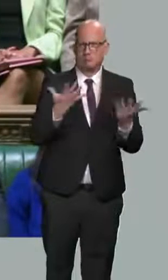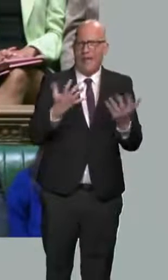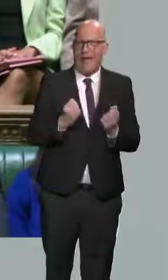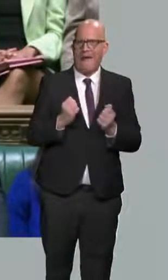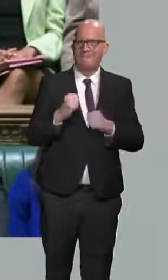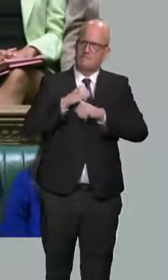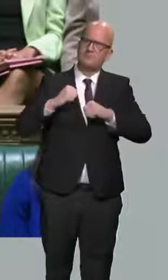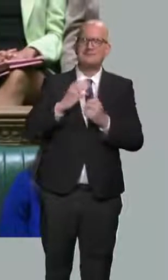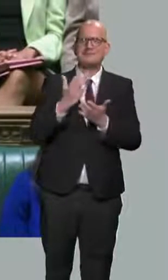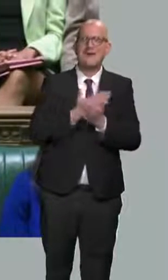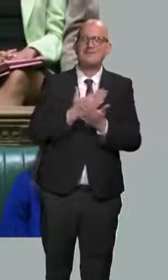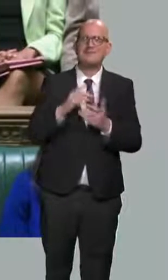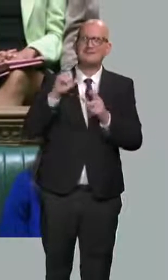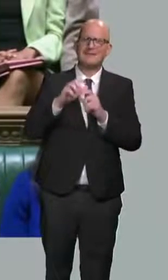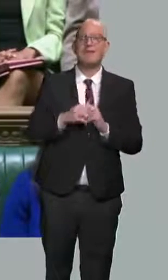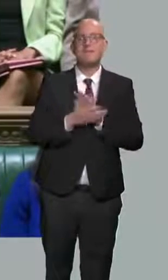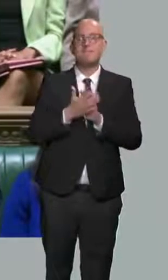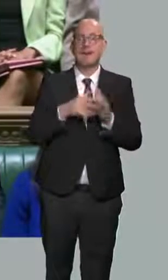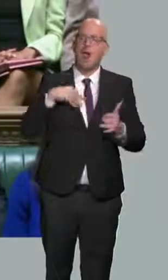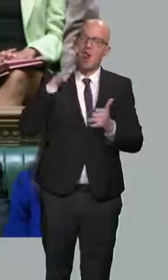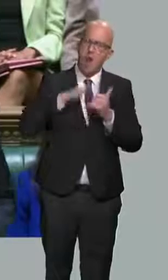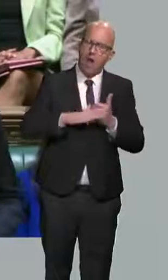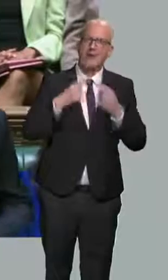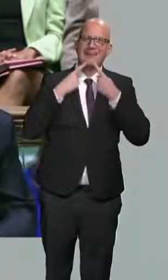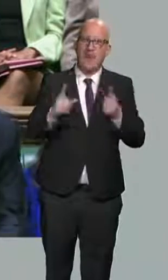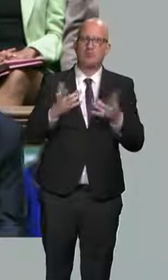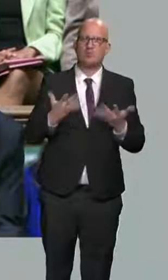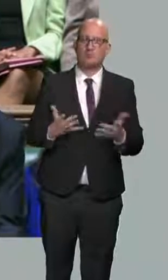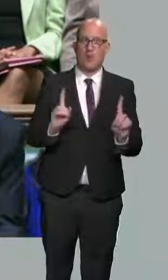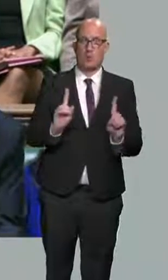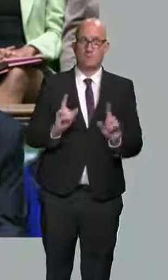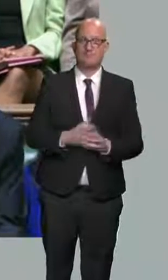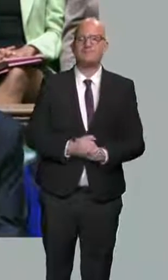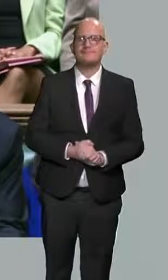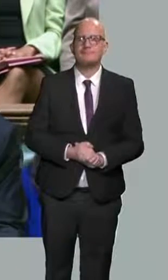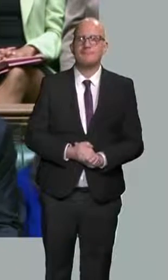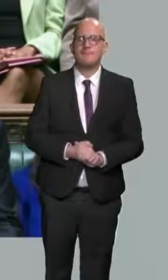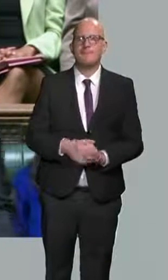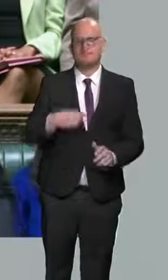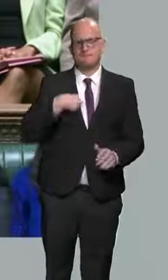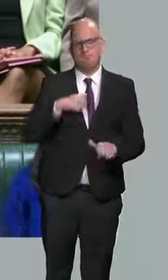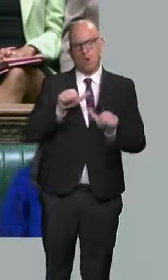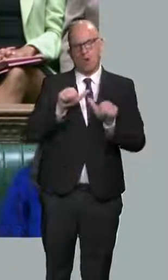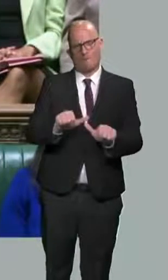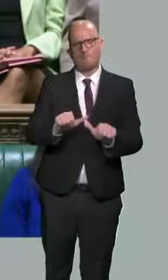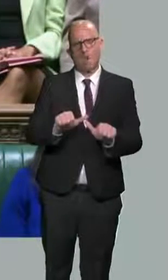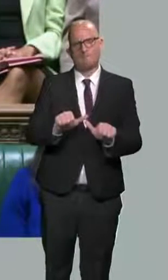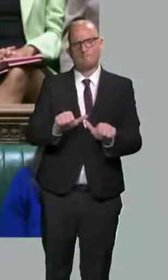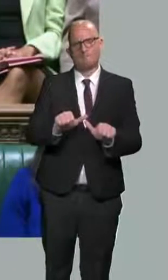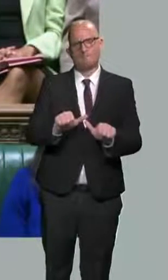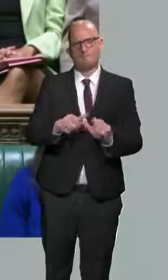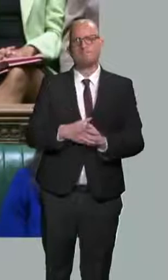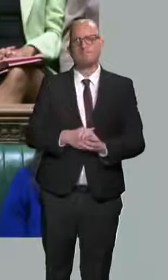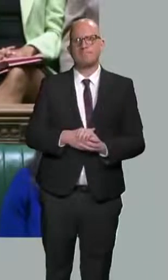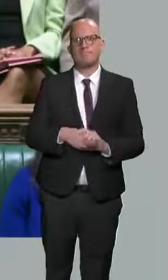safety. And so my final announcement today is this. I can confirm, before the